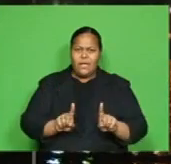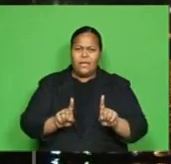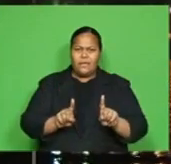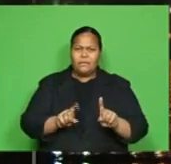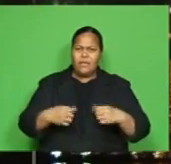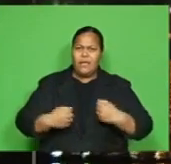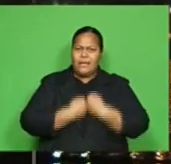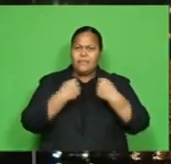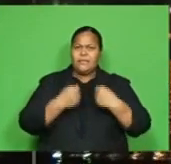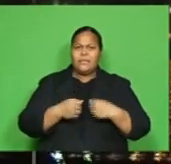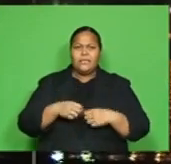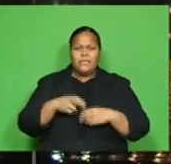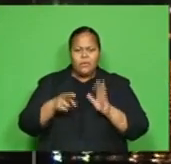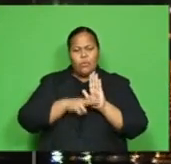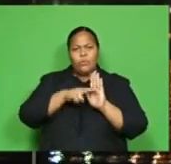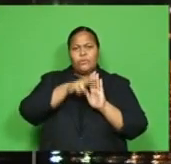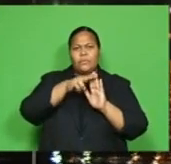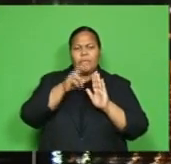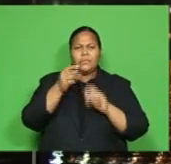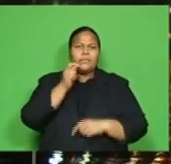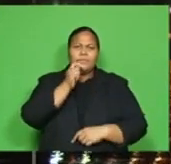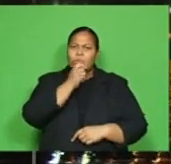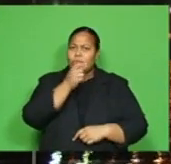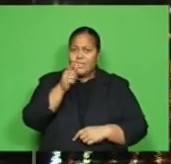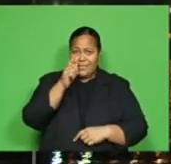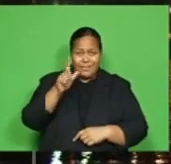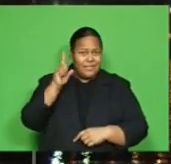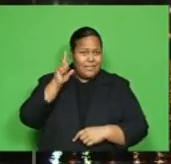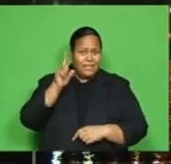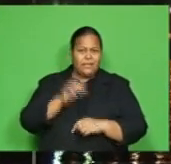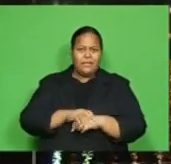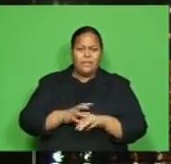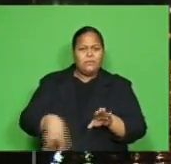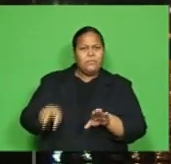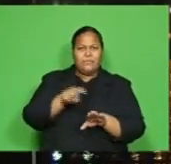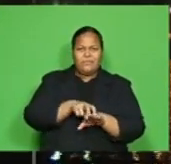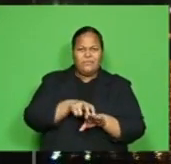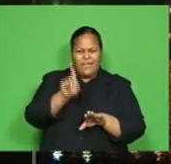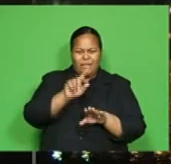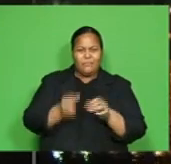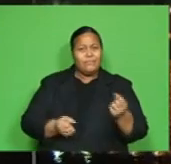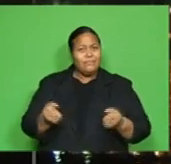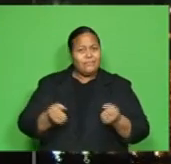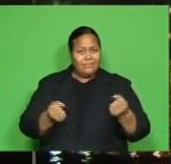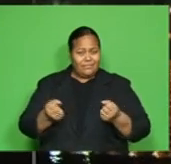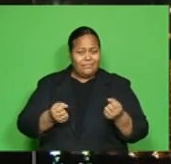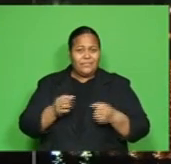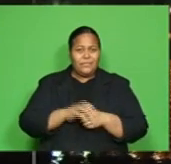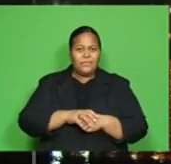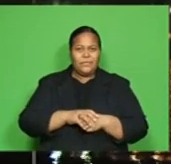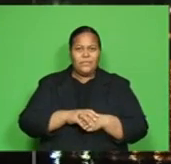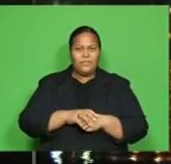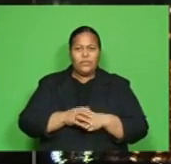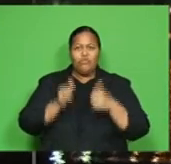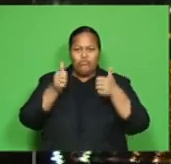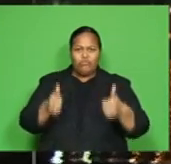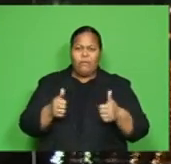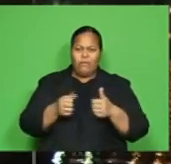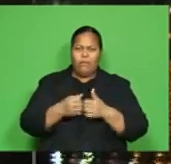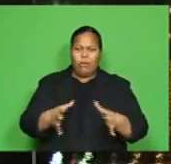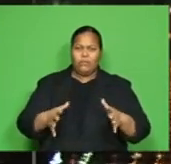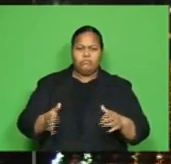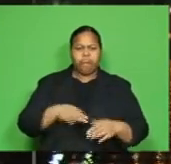a resort in Taviyuni yesterday. The victim was riding an electric cart with three others. when the driver allegedly lost control,